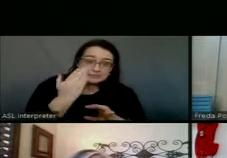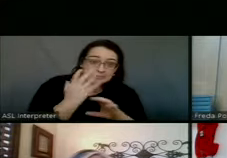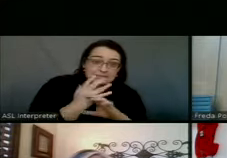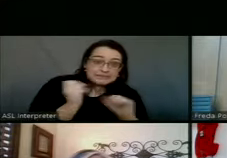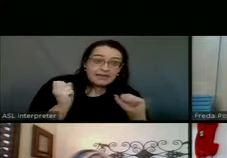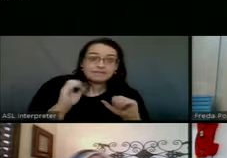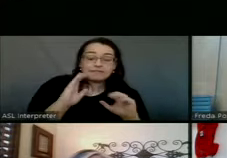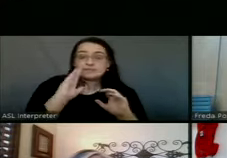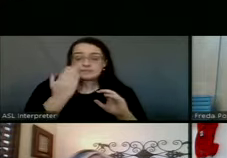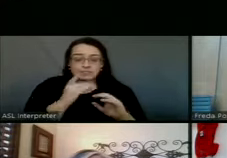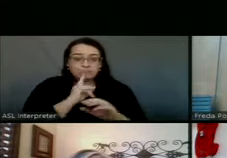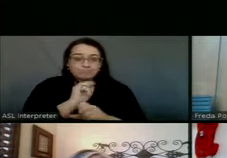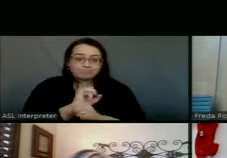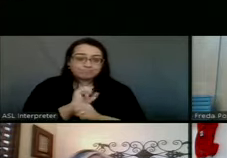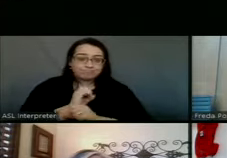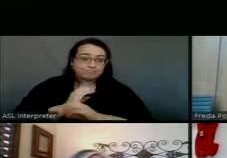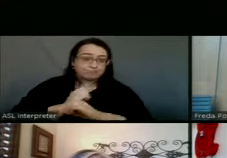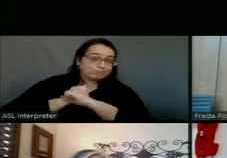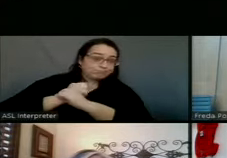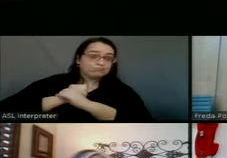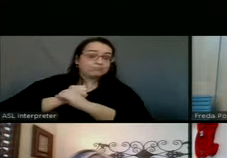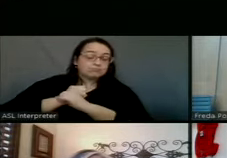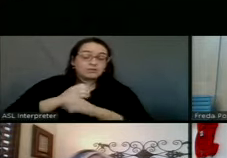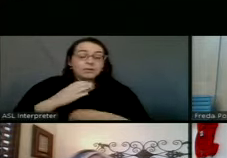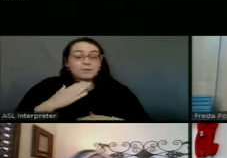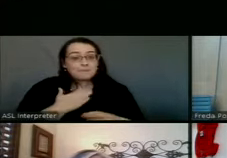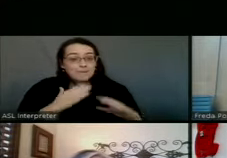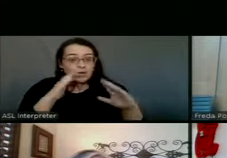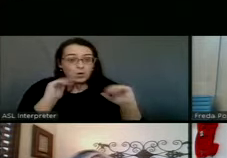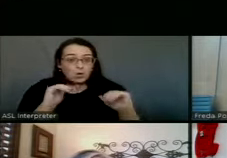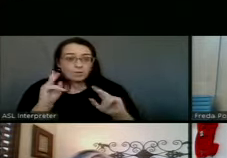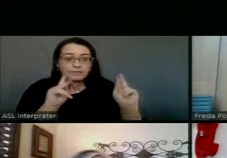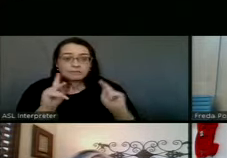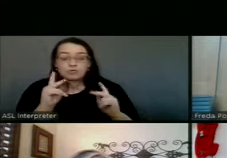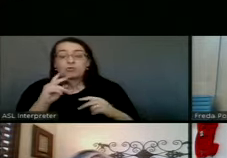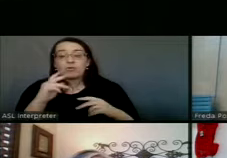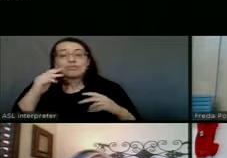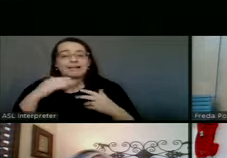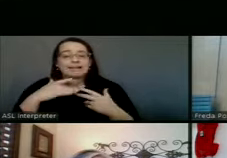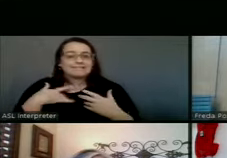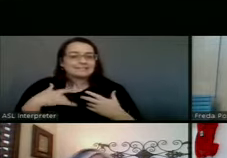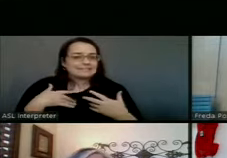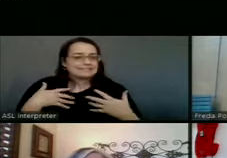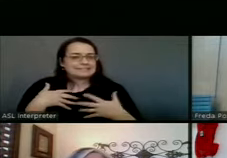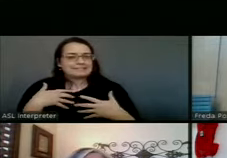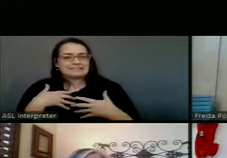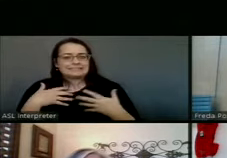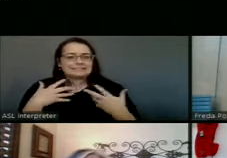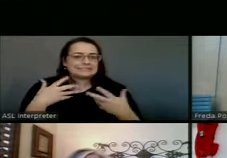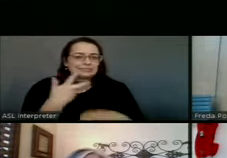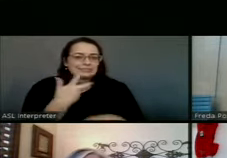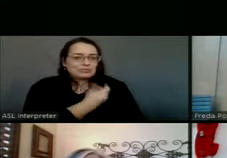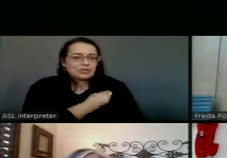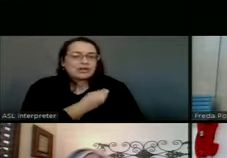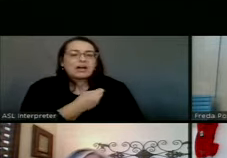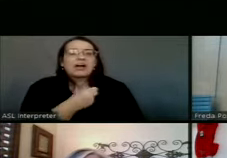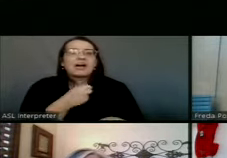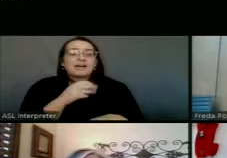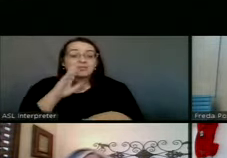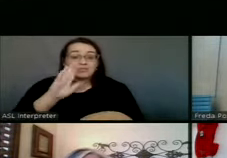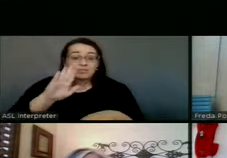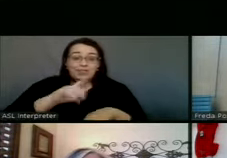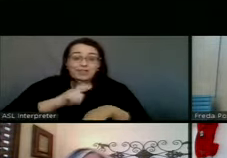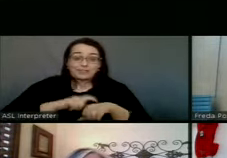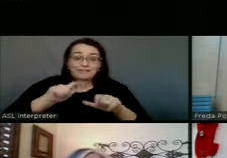efficacy is really playing out. And so my hope is that people who have been hesitant will decide when their group is